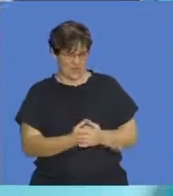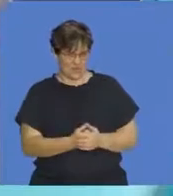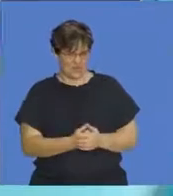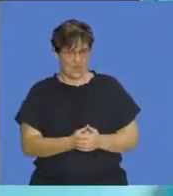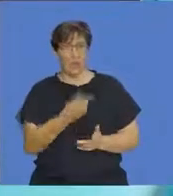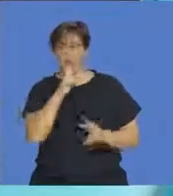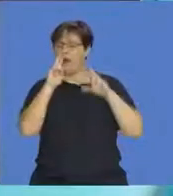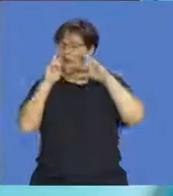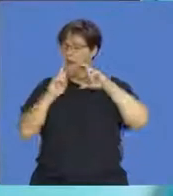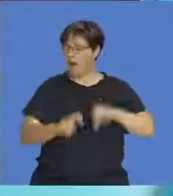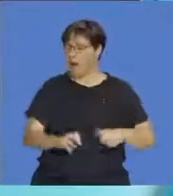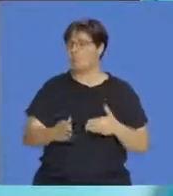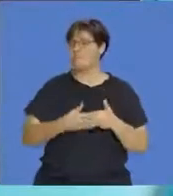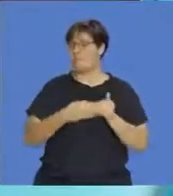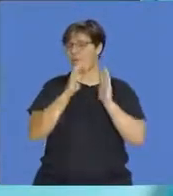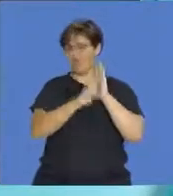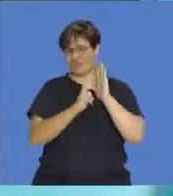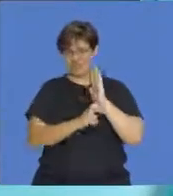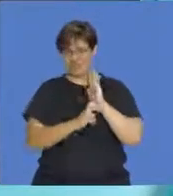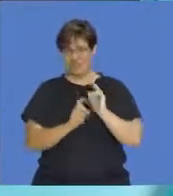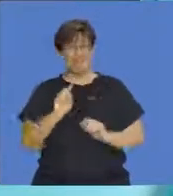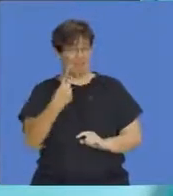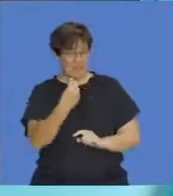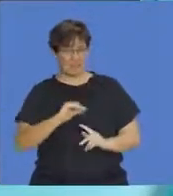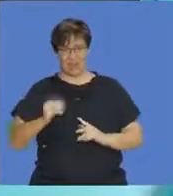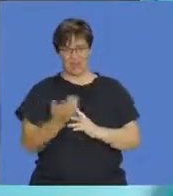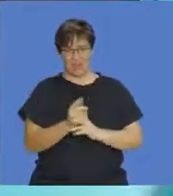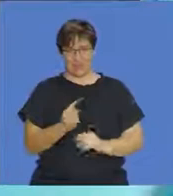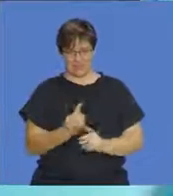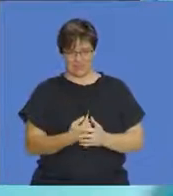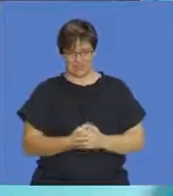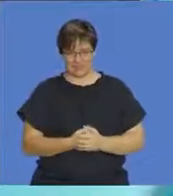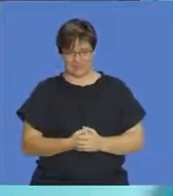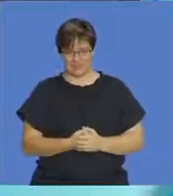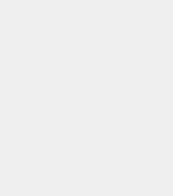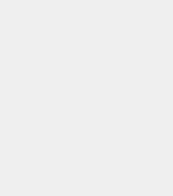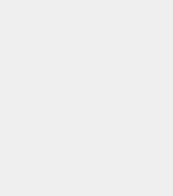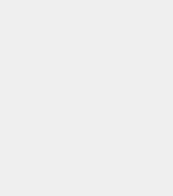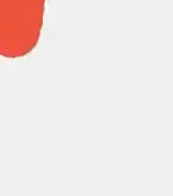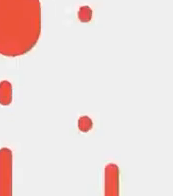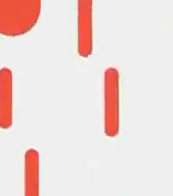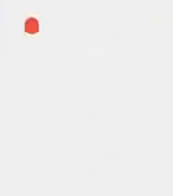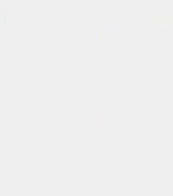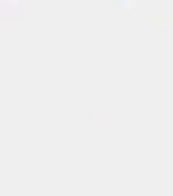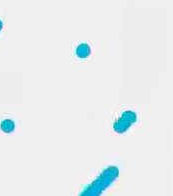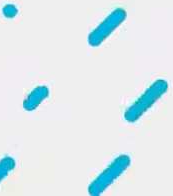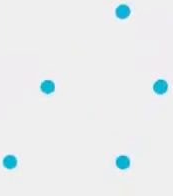going to investigate some more rules, but I think it's time to take a short break. We'll next We'll Be